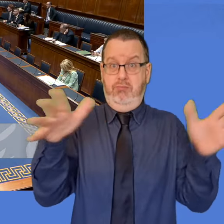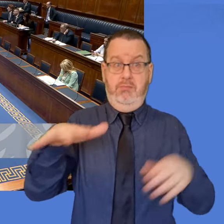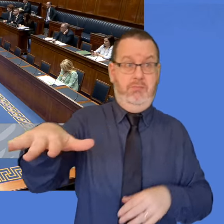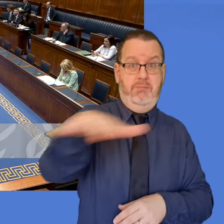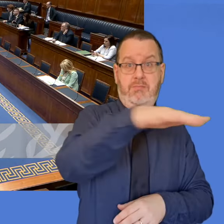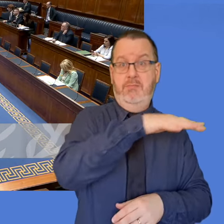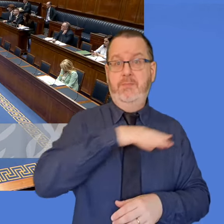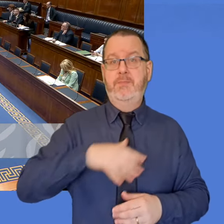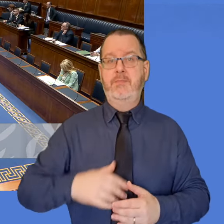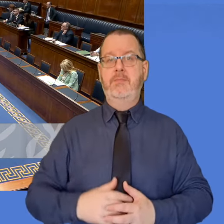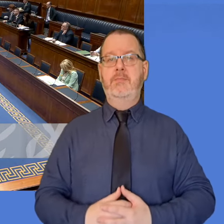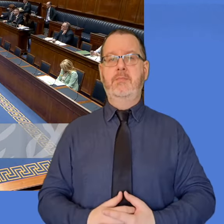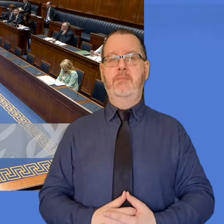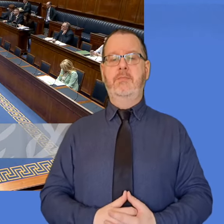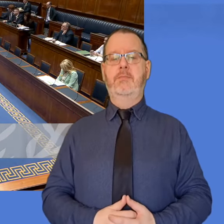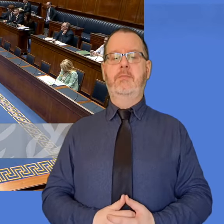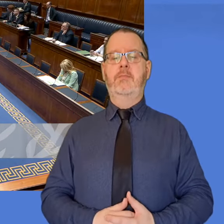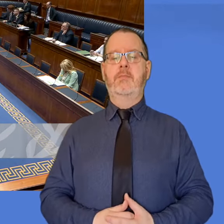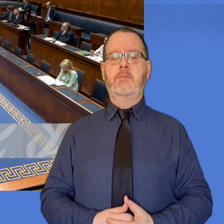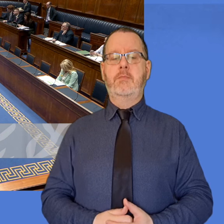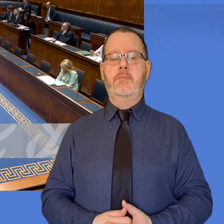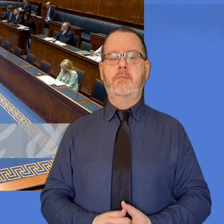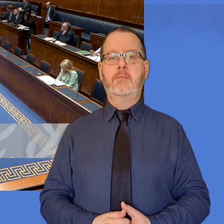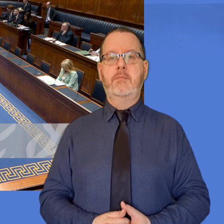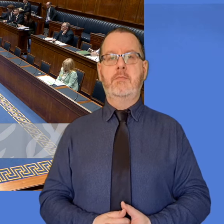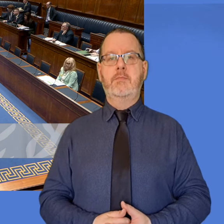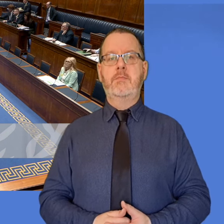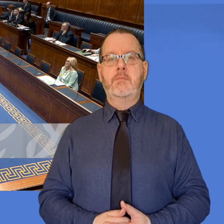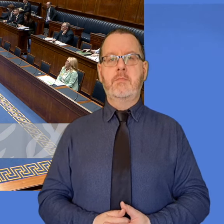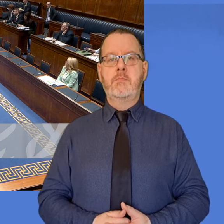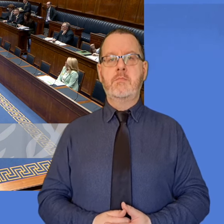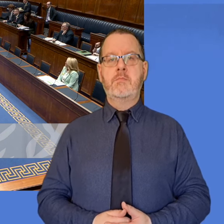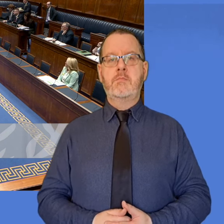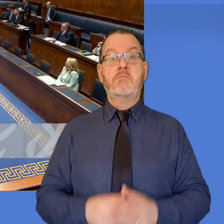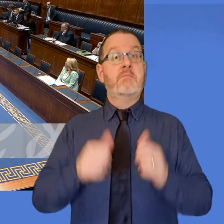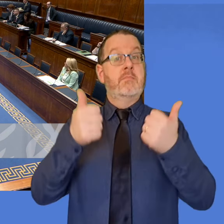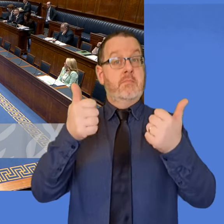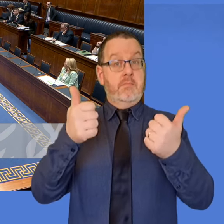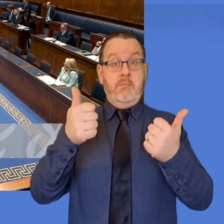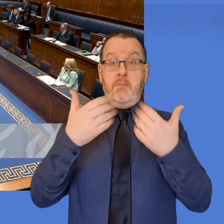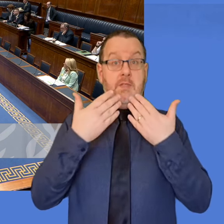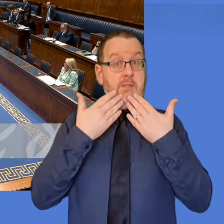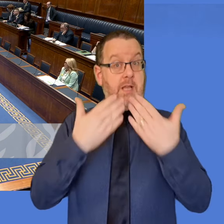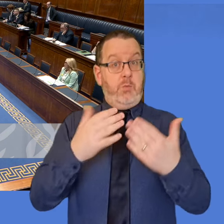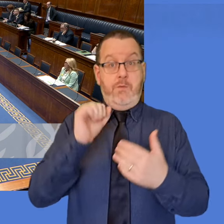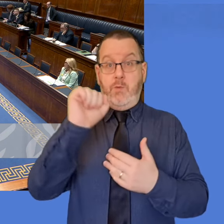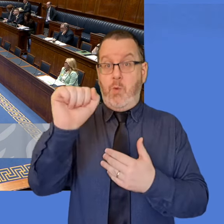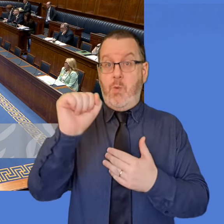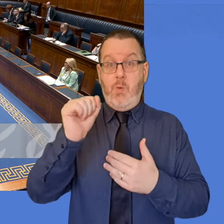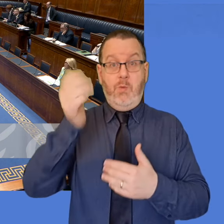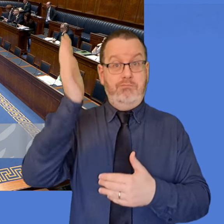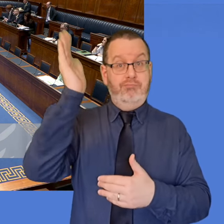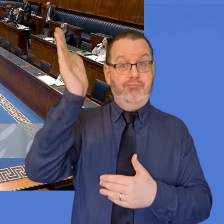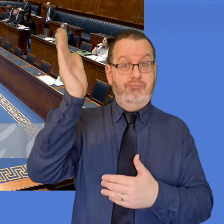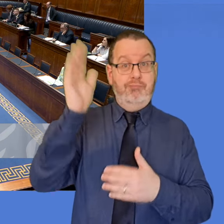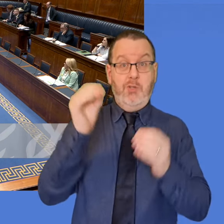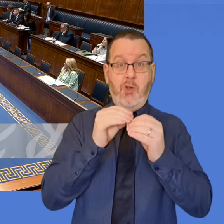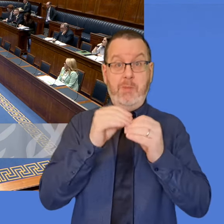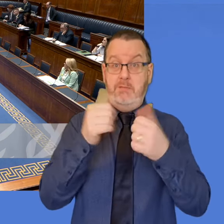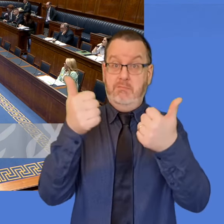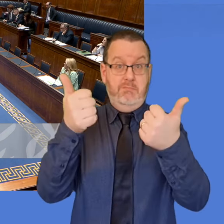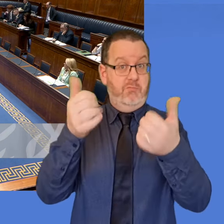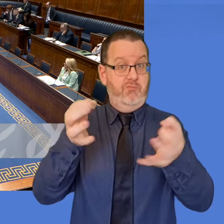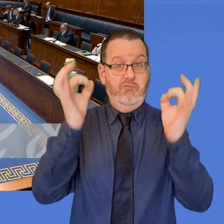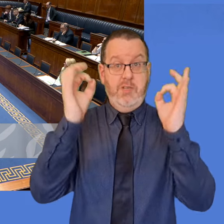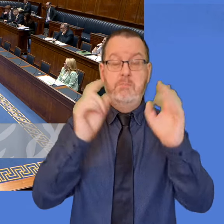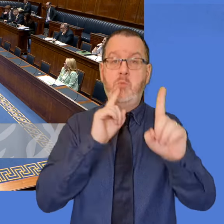I certainly welcome the comments of the Minister so far, but can I ask him, have any time